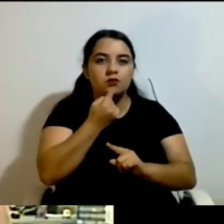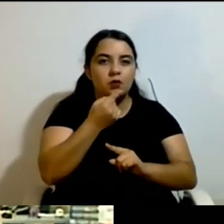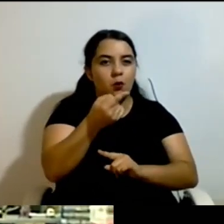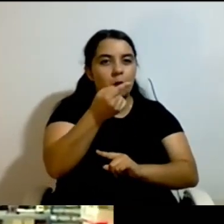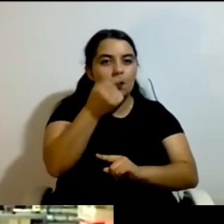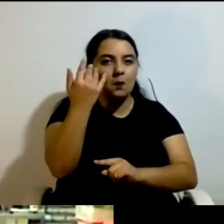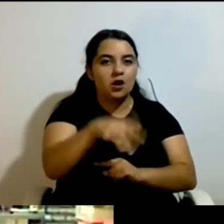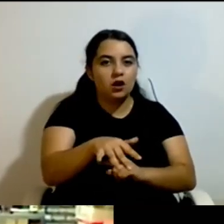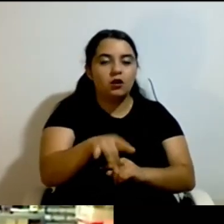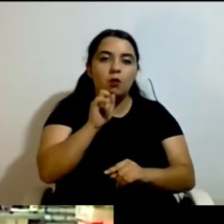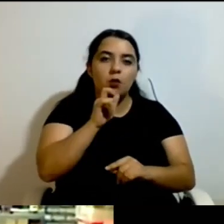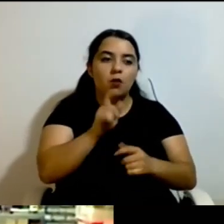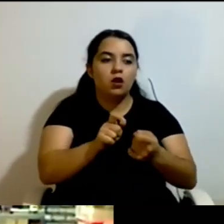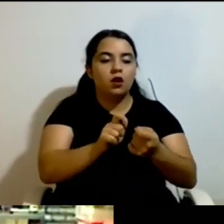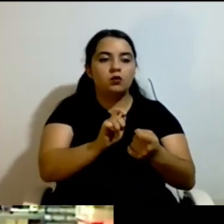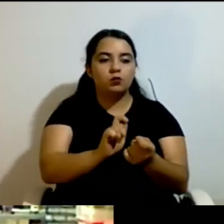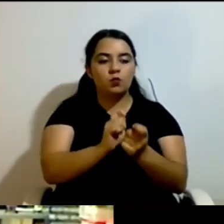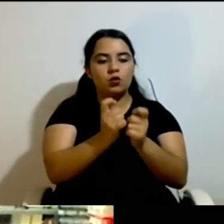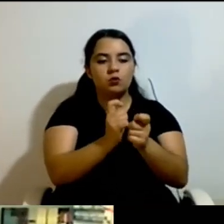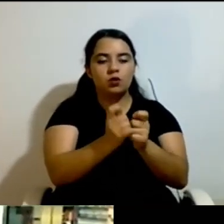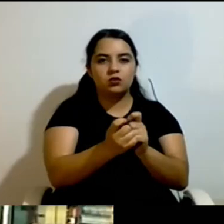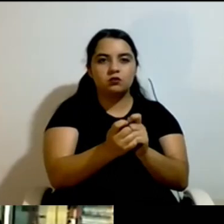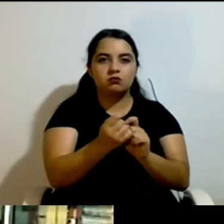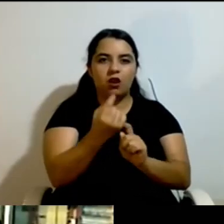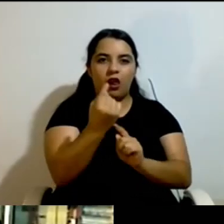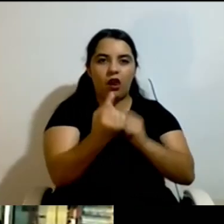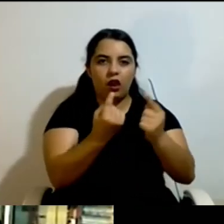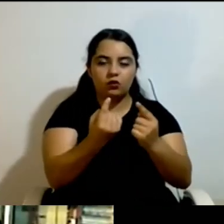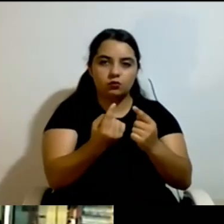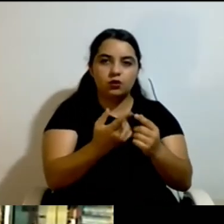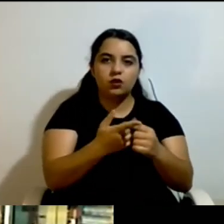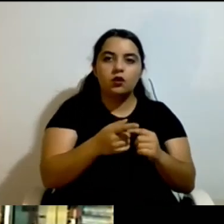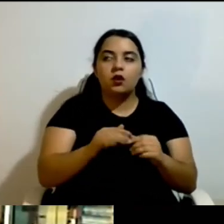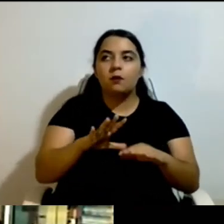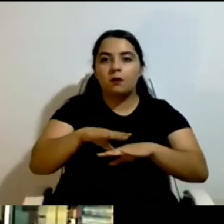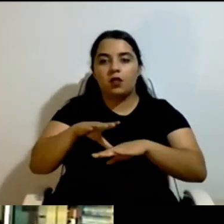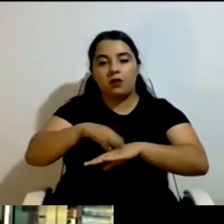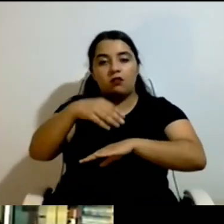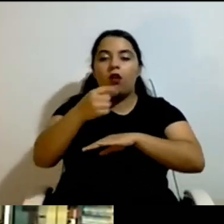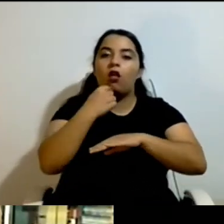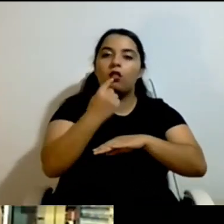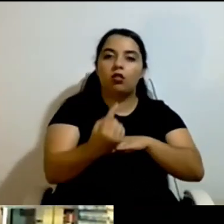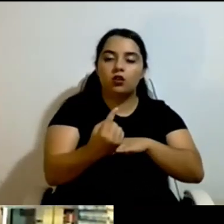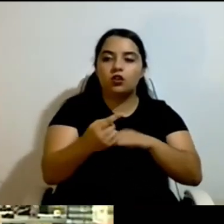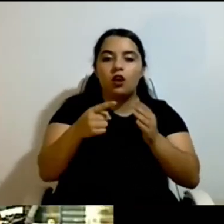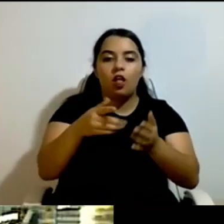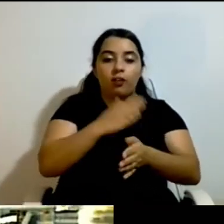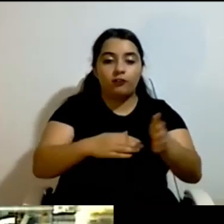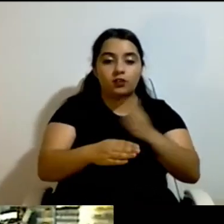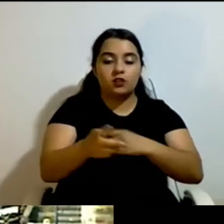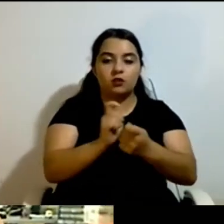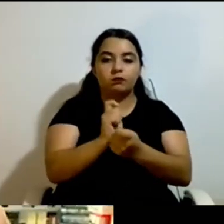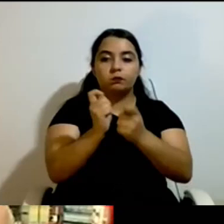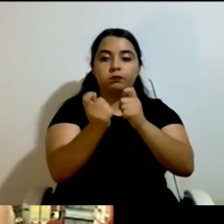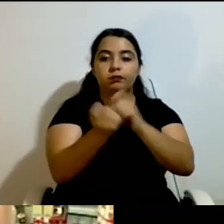you can come and say, my disability has changed. I have more needs. And it works. They will do a new assessment.